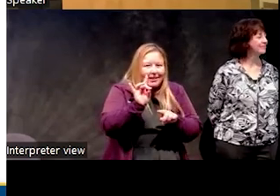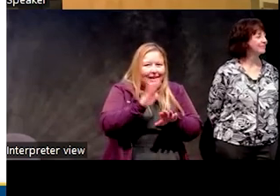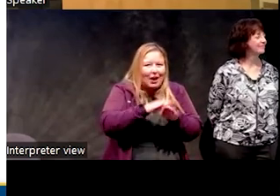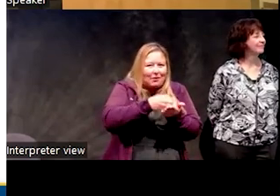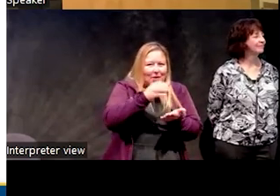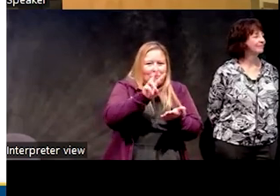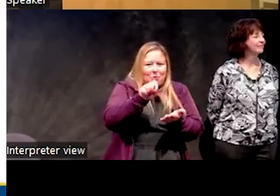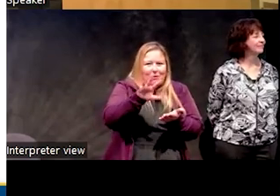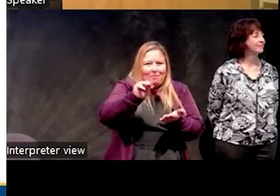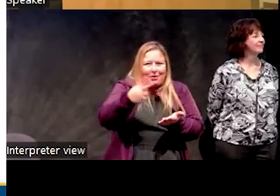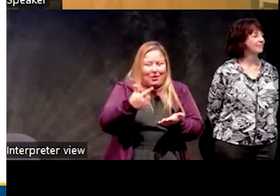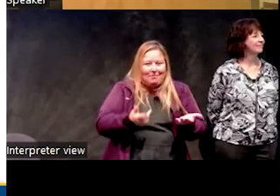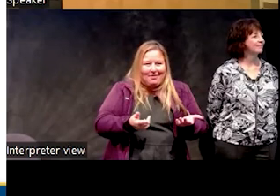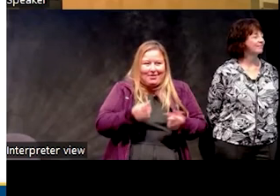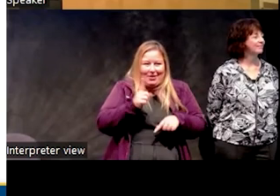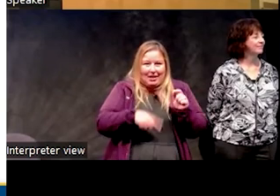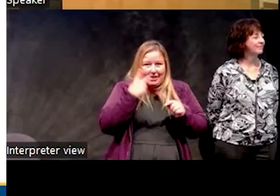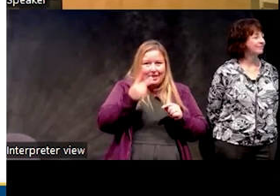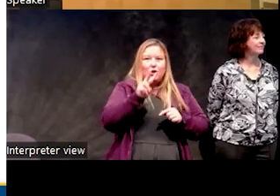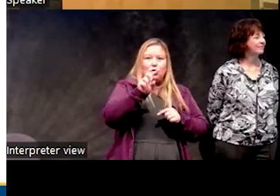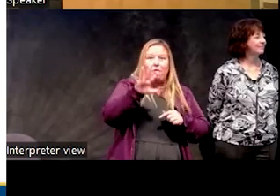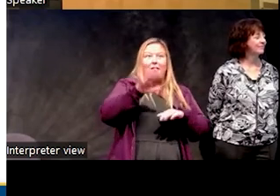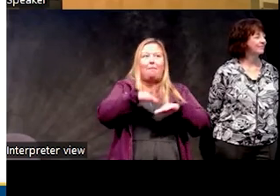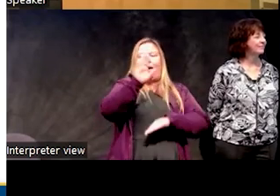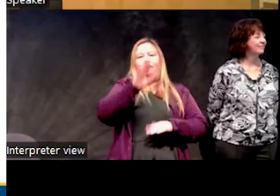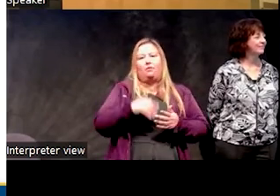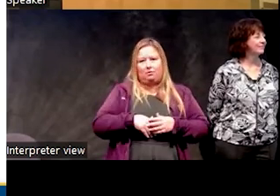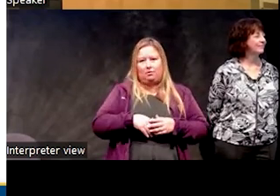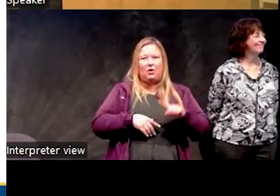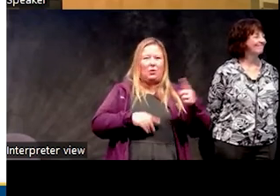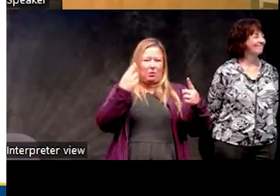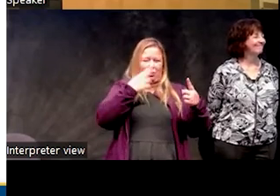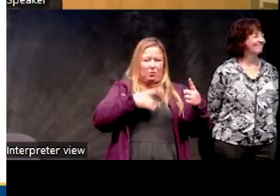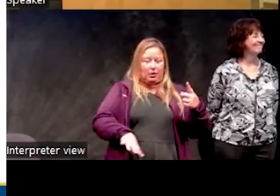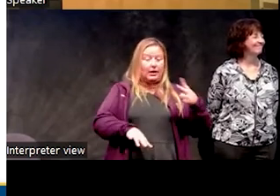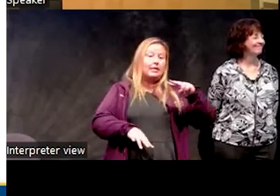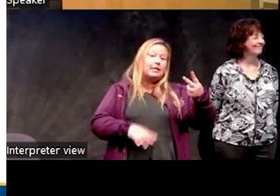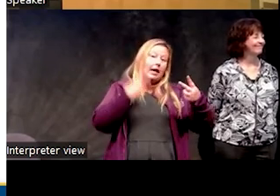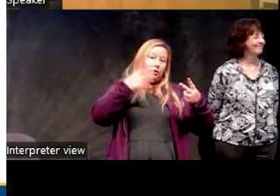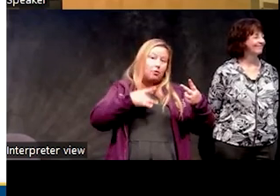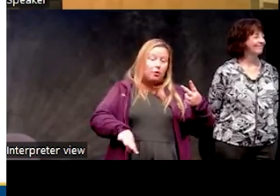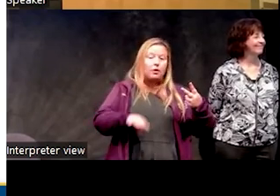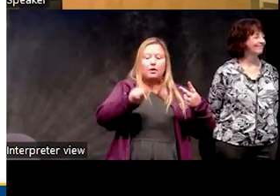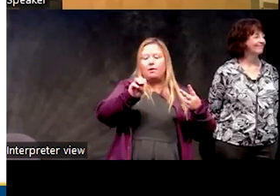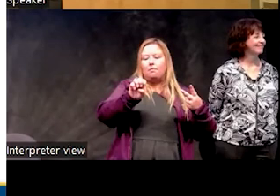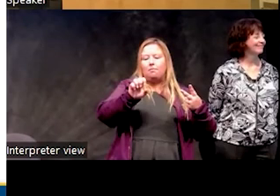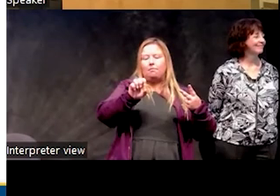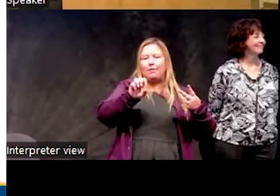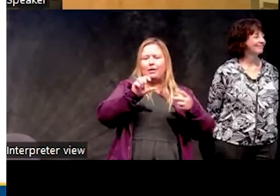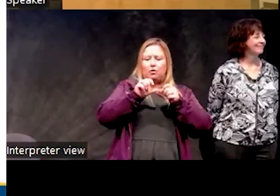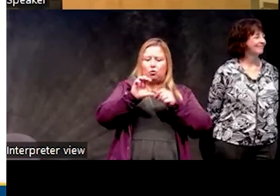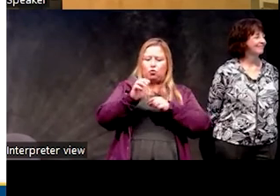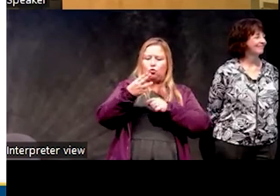on the shelves for 2.5 milligrams. It's only 2.5 and above. Number two, melatonin is a chronobiotic,